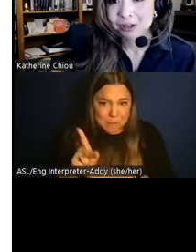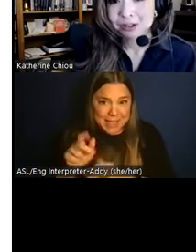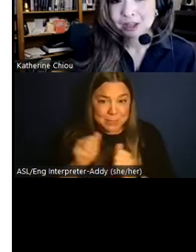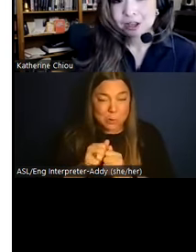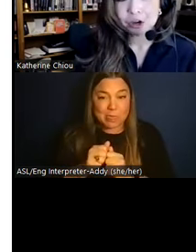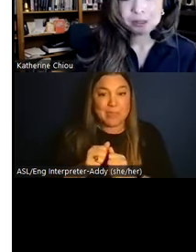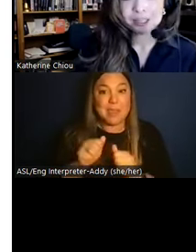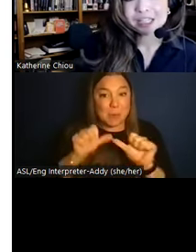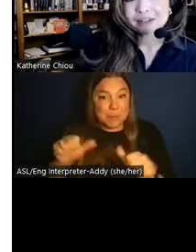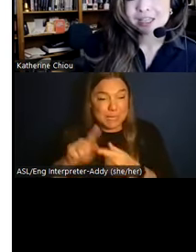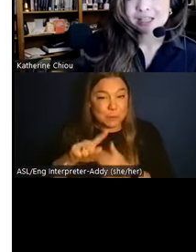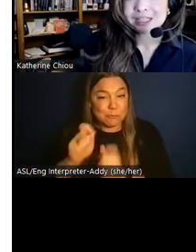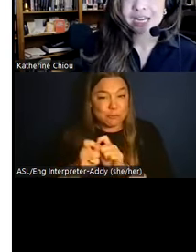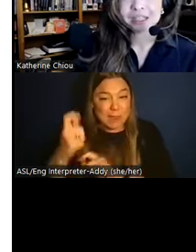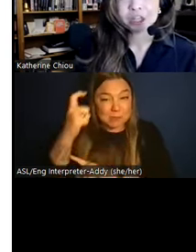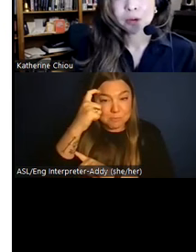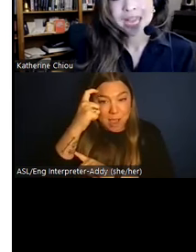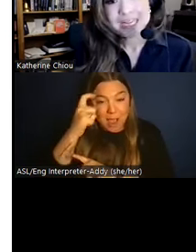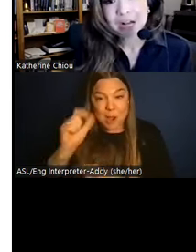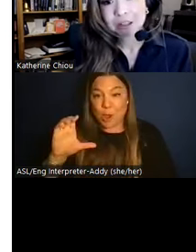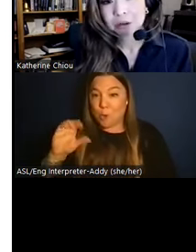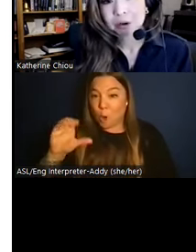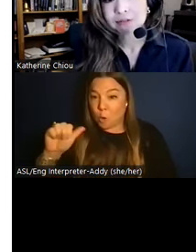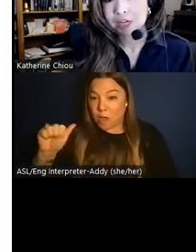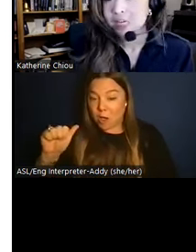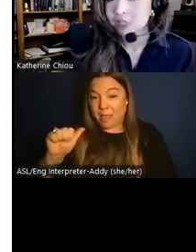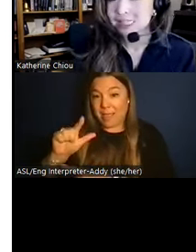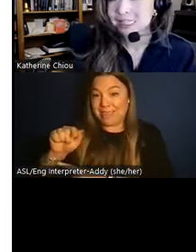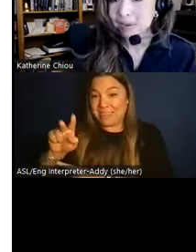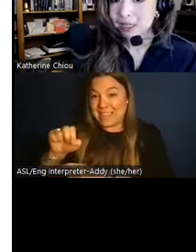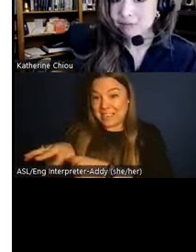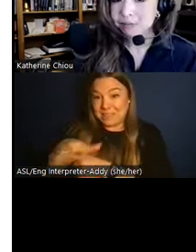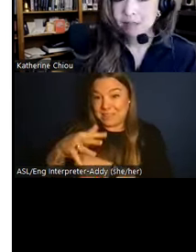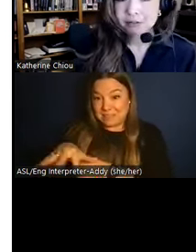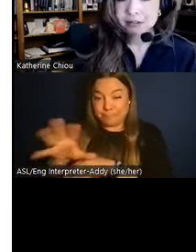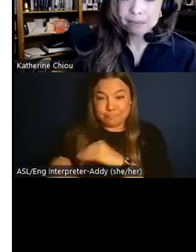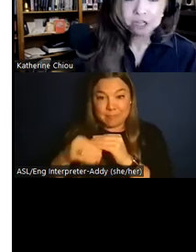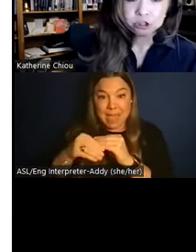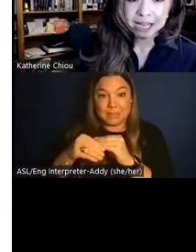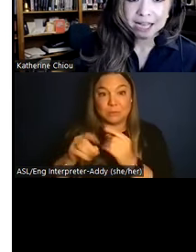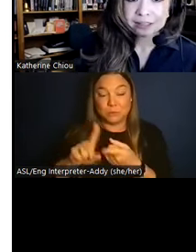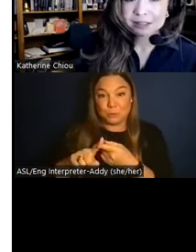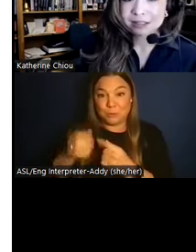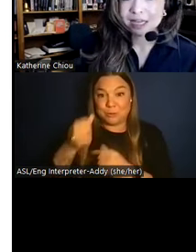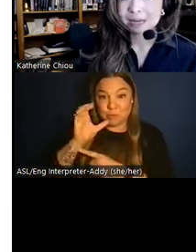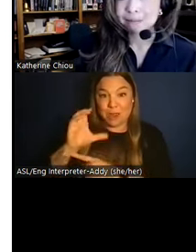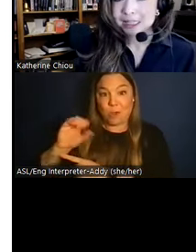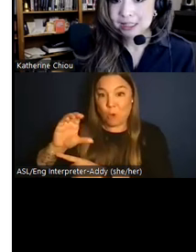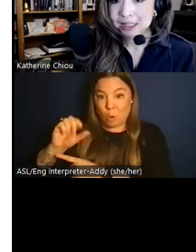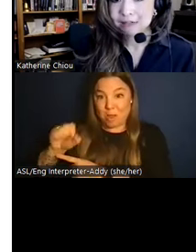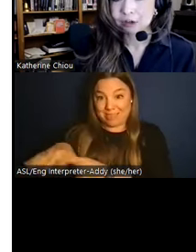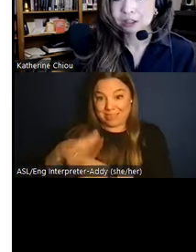powers. Coca leaves containing the cocaine alkaloid for increased stamina, San Pedro cactus containing